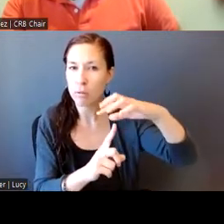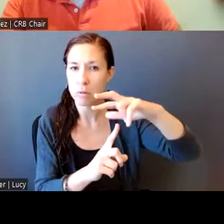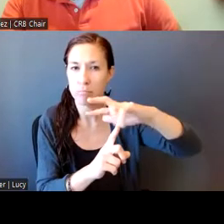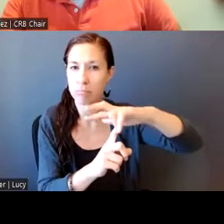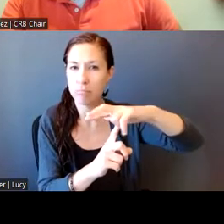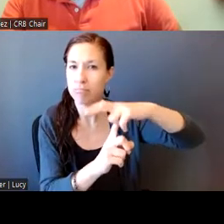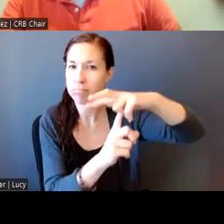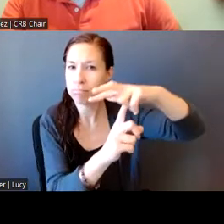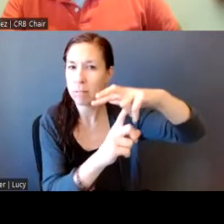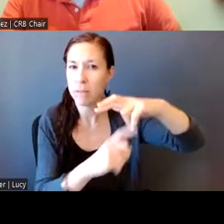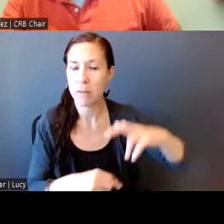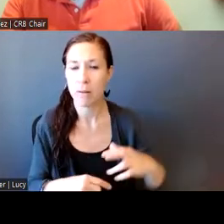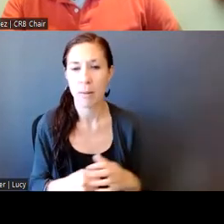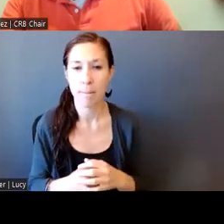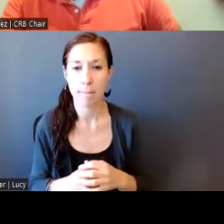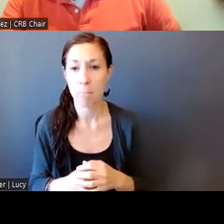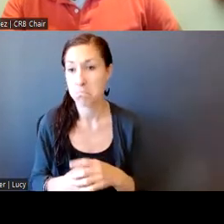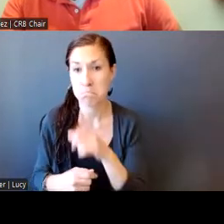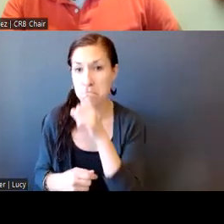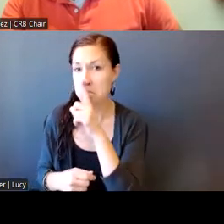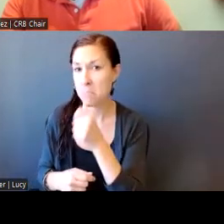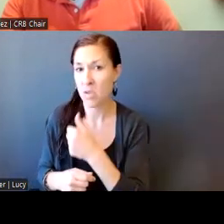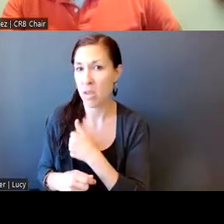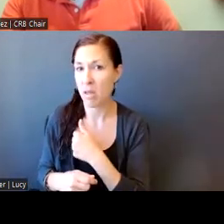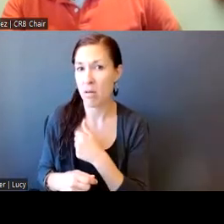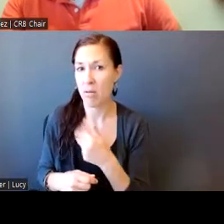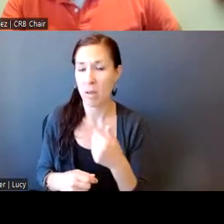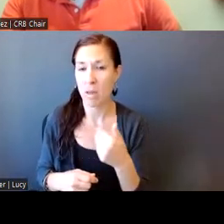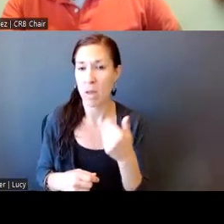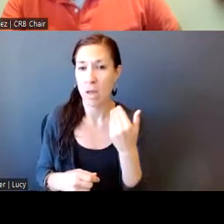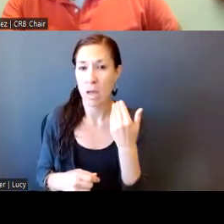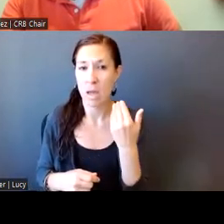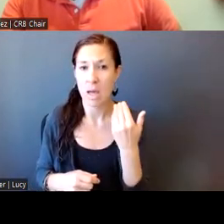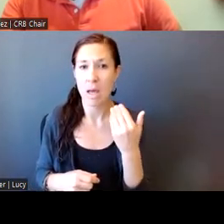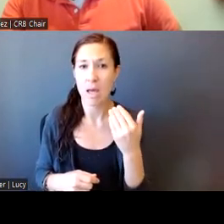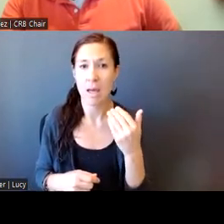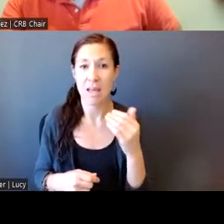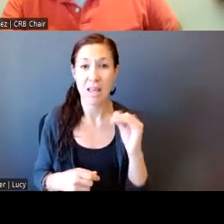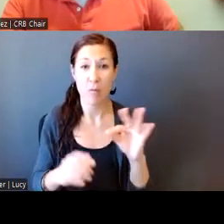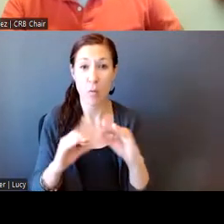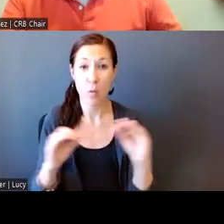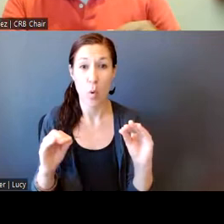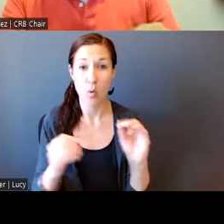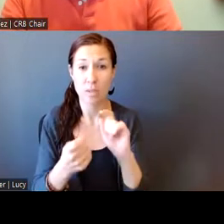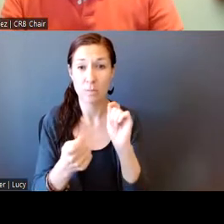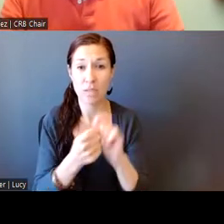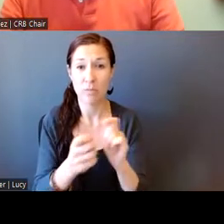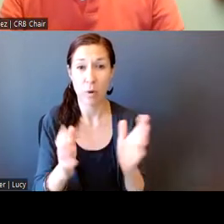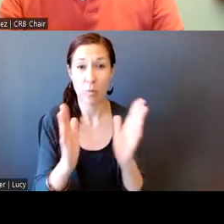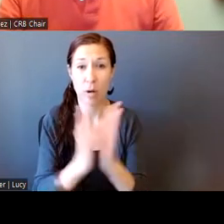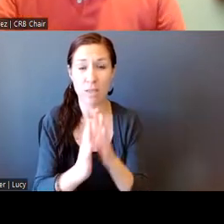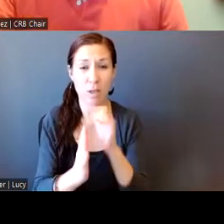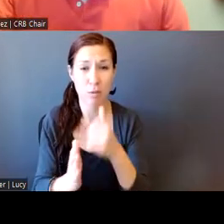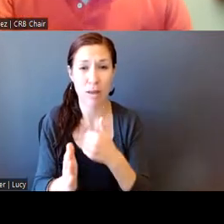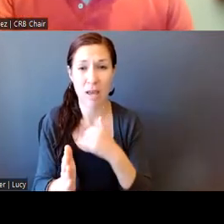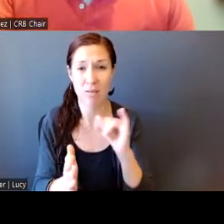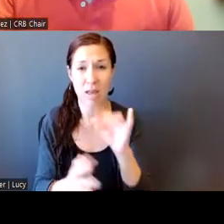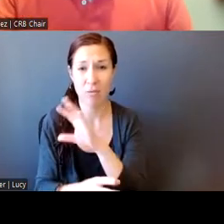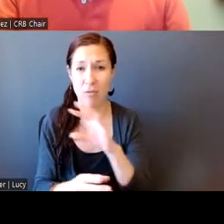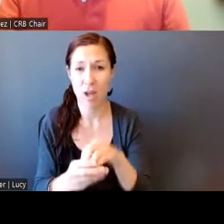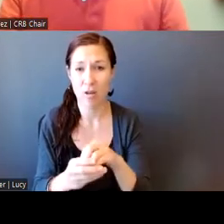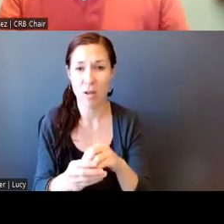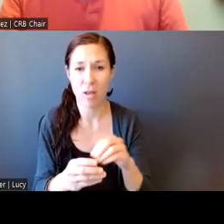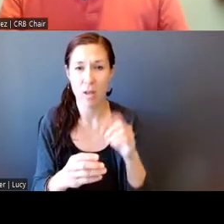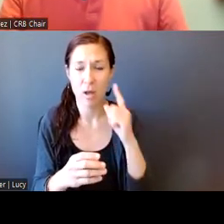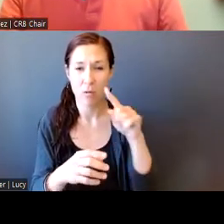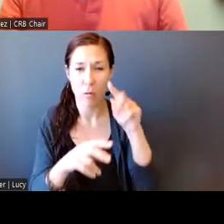So we, we don't have, unless there's a specific request made for that, we don't actually have it. As far as surveillance